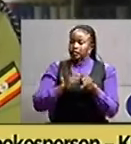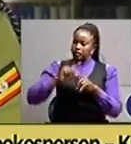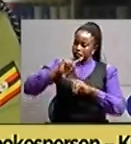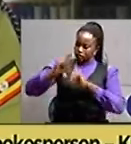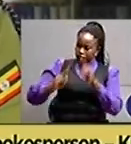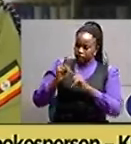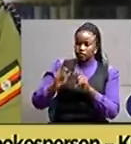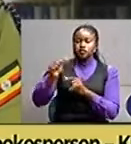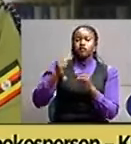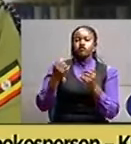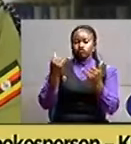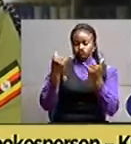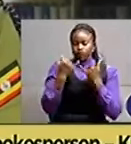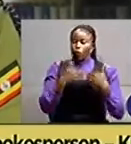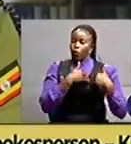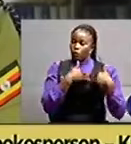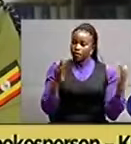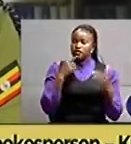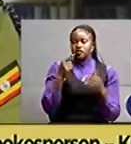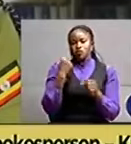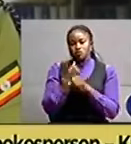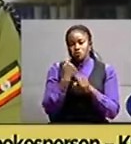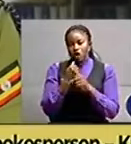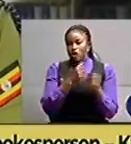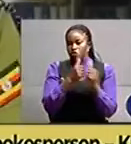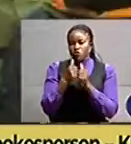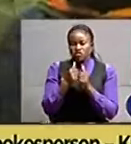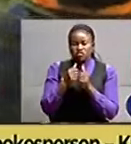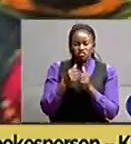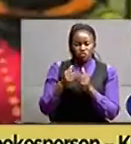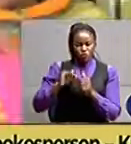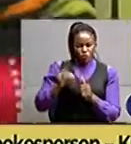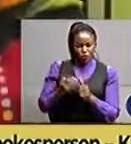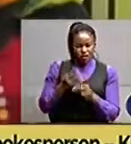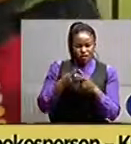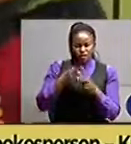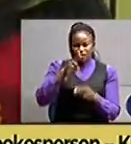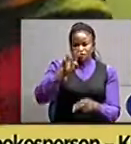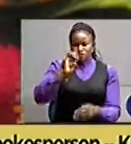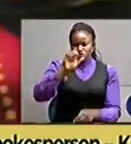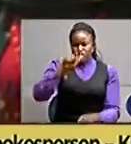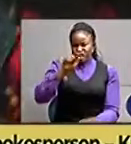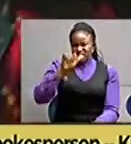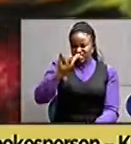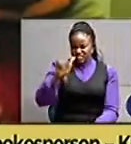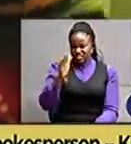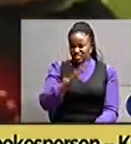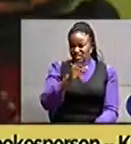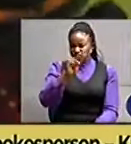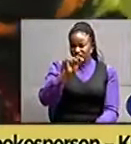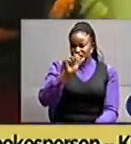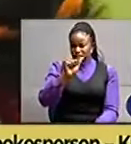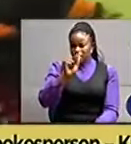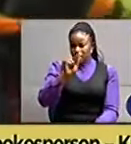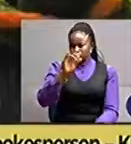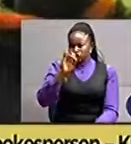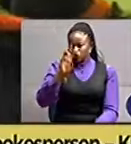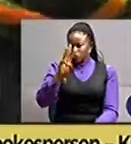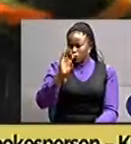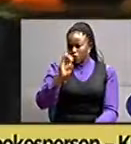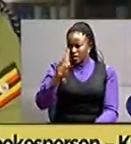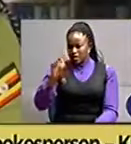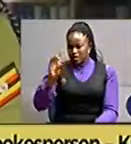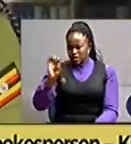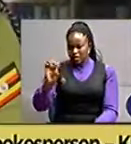us that he is a worker of uh one rest day nachi nachi would anyone wants to get involved